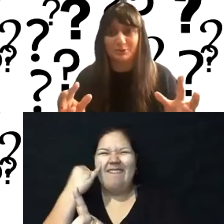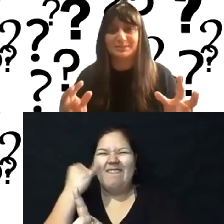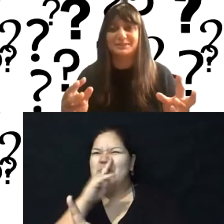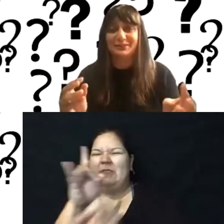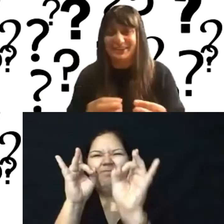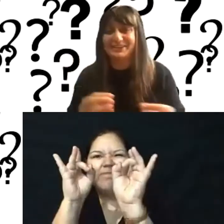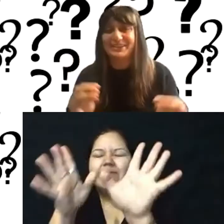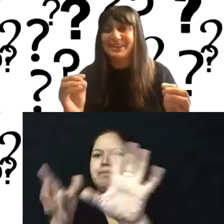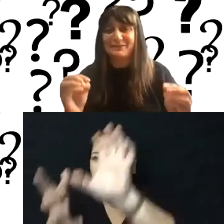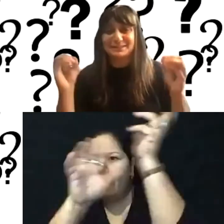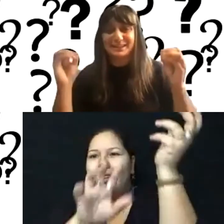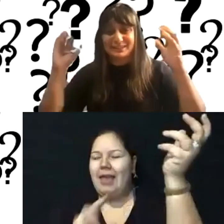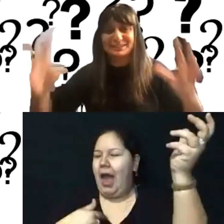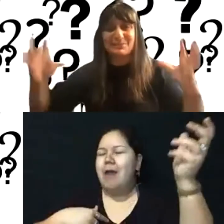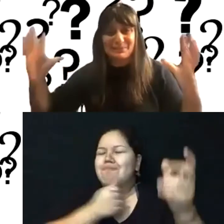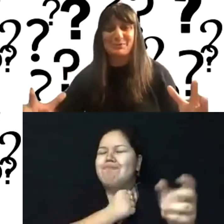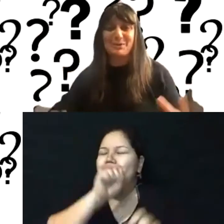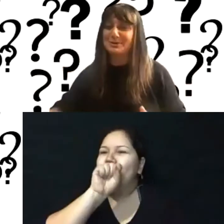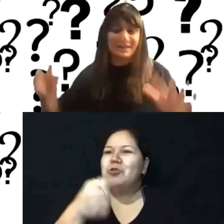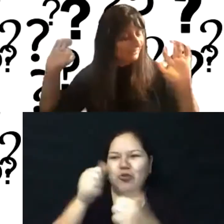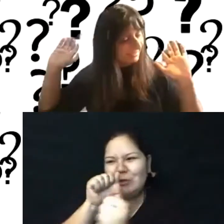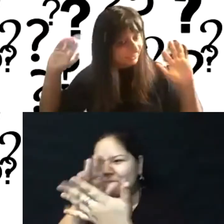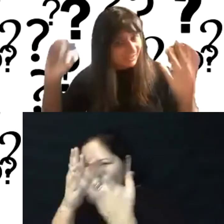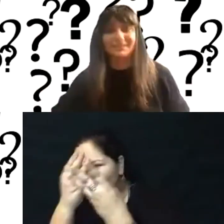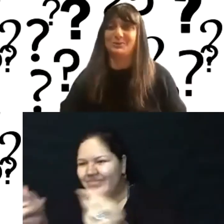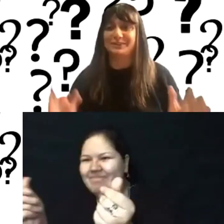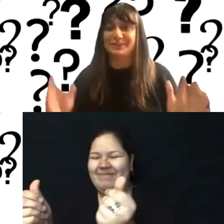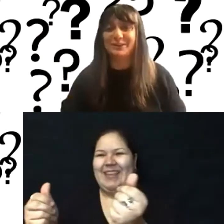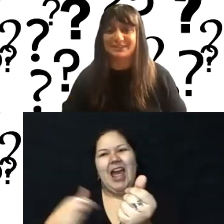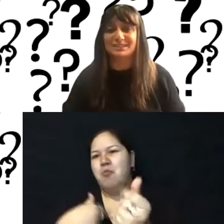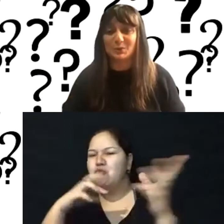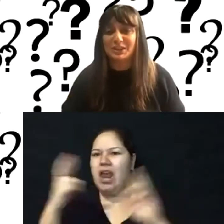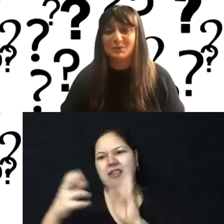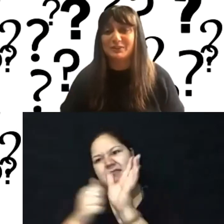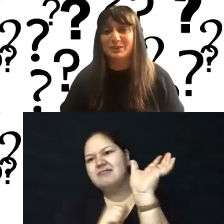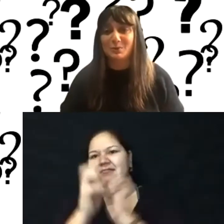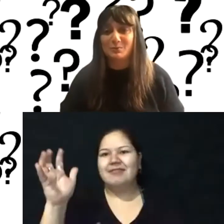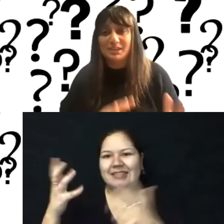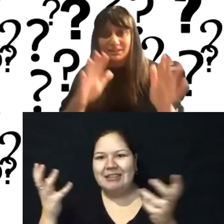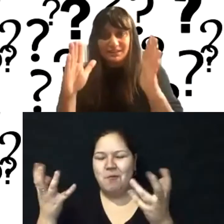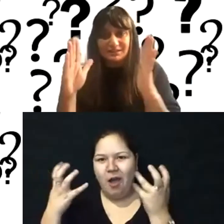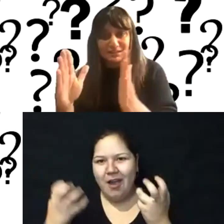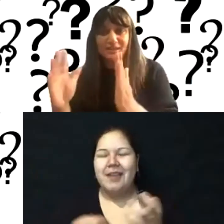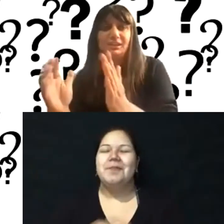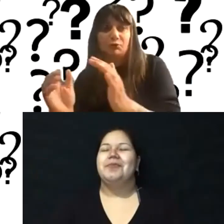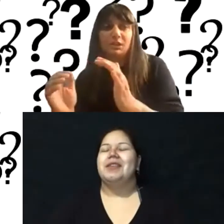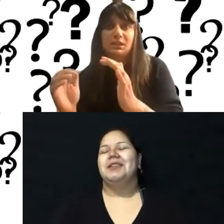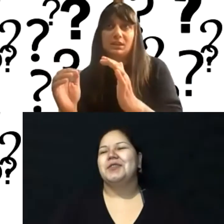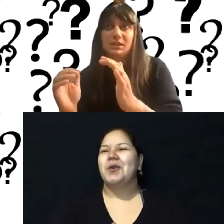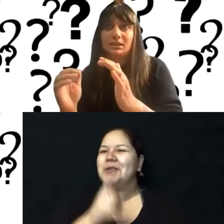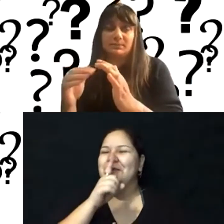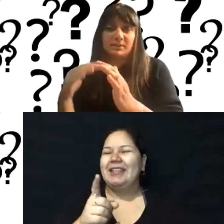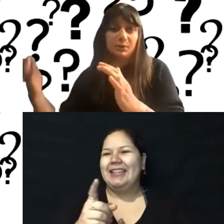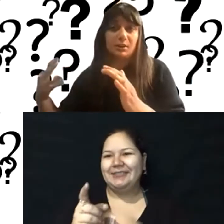problems. If it's like, this is a big problem, I'm like, let's do it. Let's fix it. So when they're, when we get into these like nitty